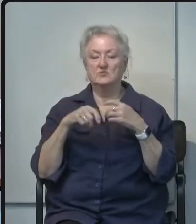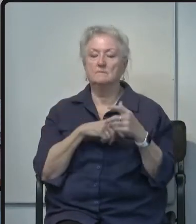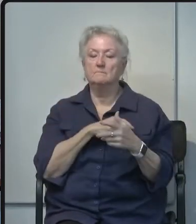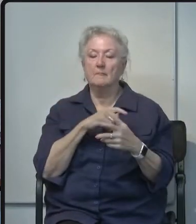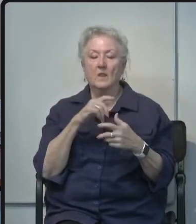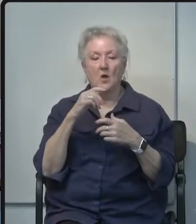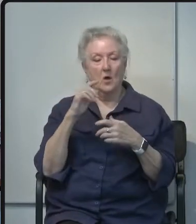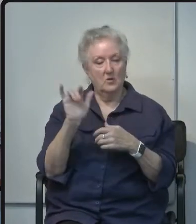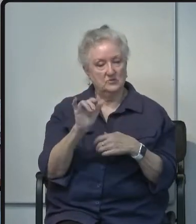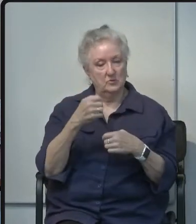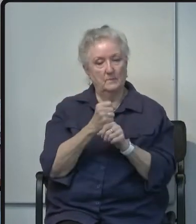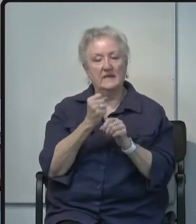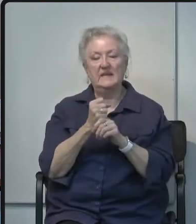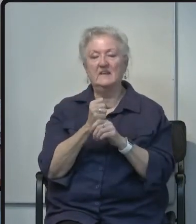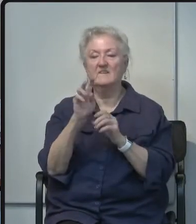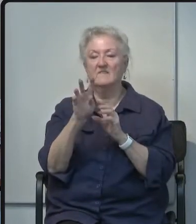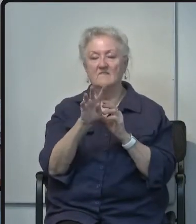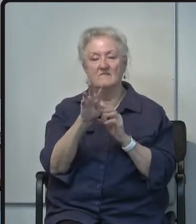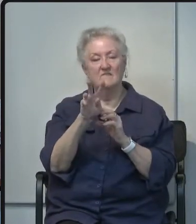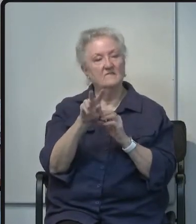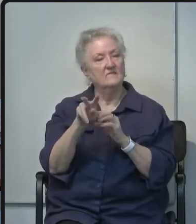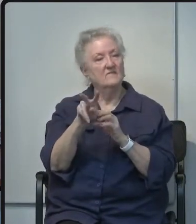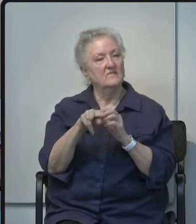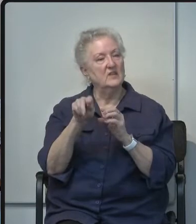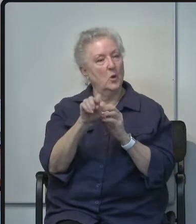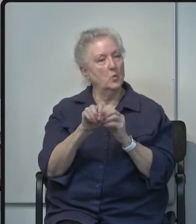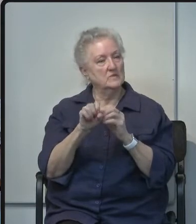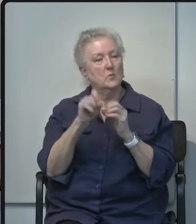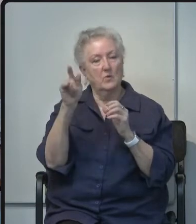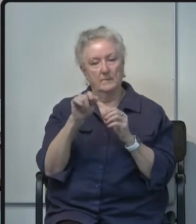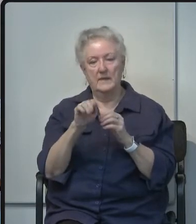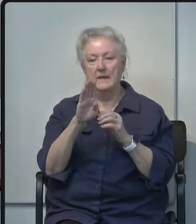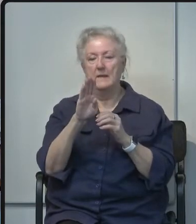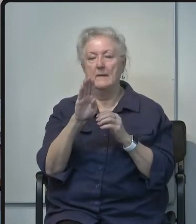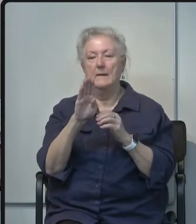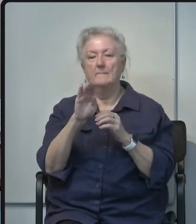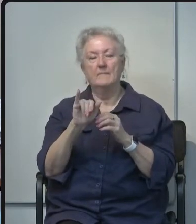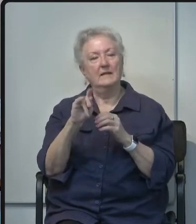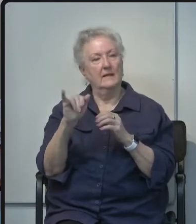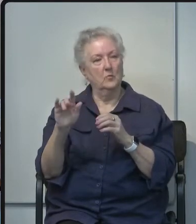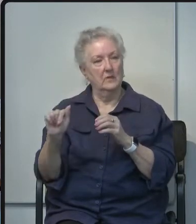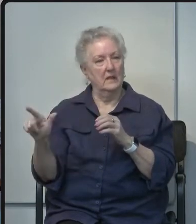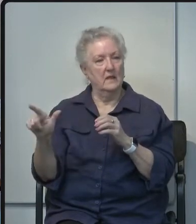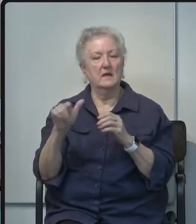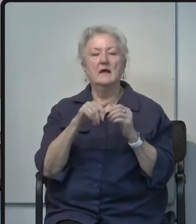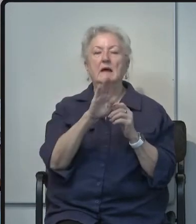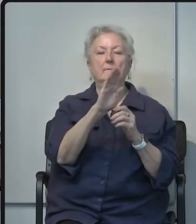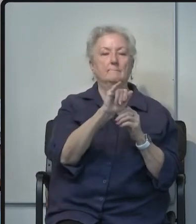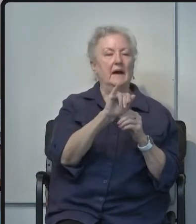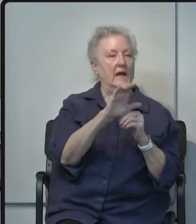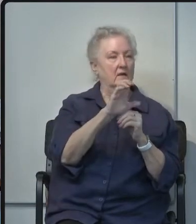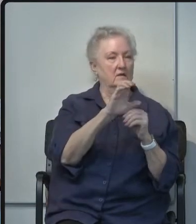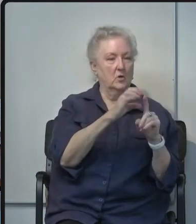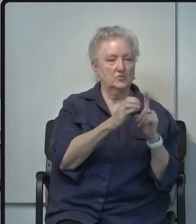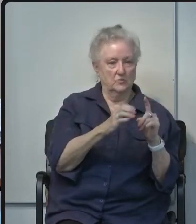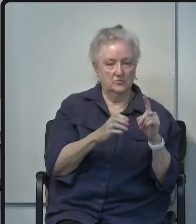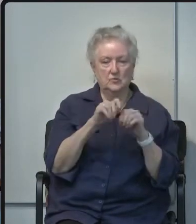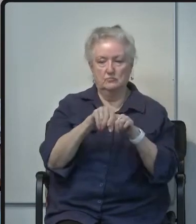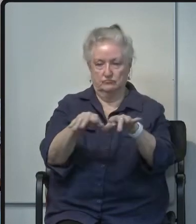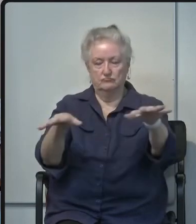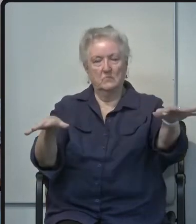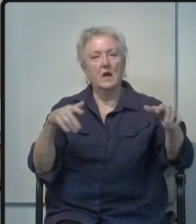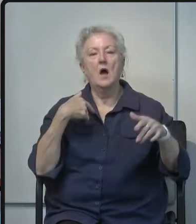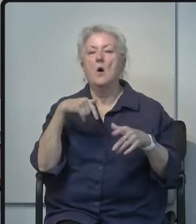videos that will be bilingual as well as bicultural to disseminate we are